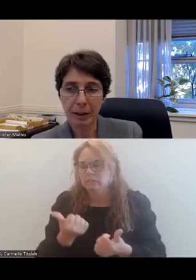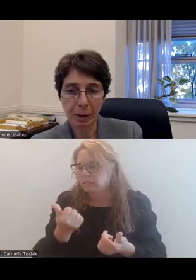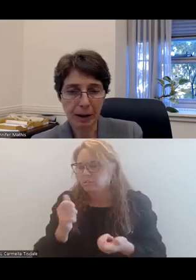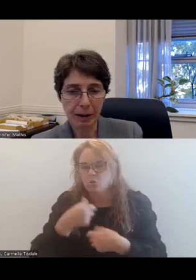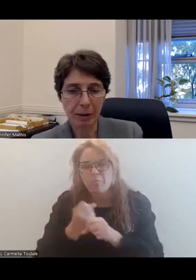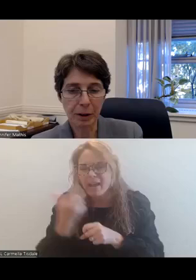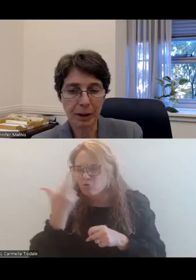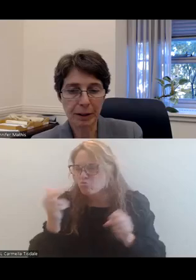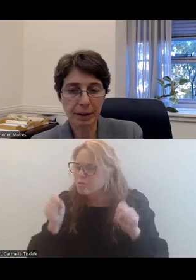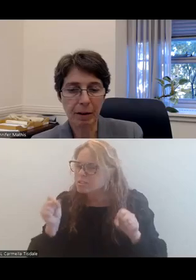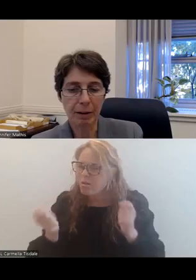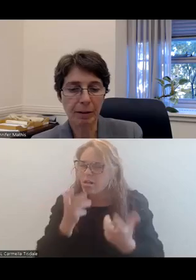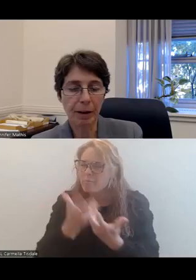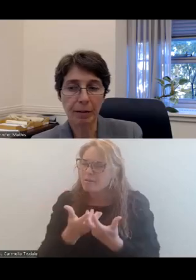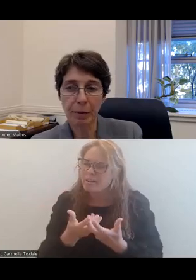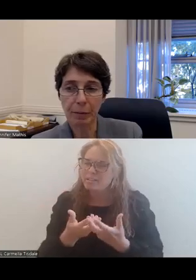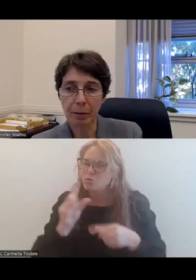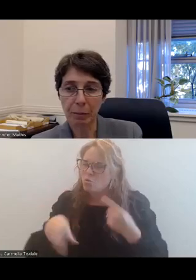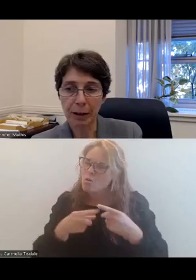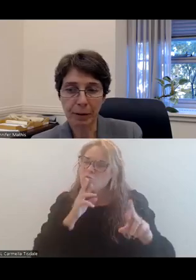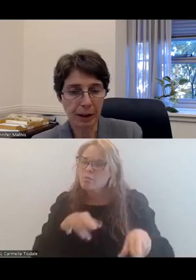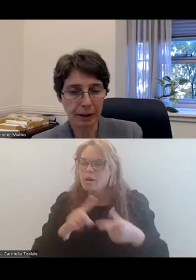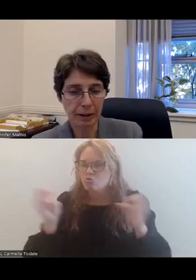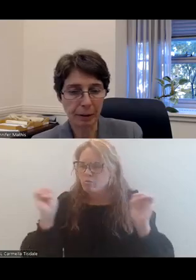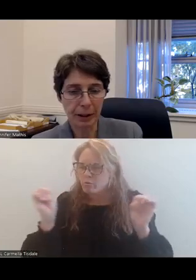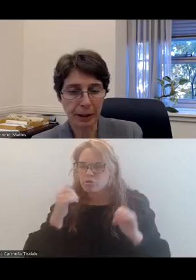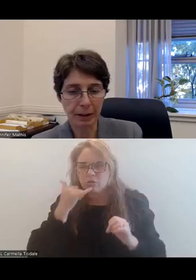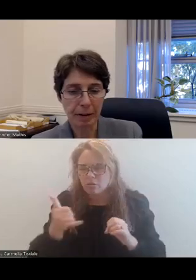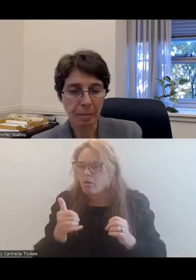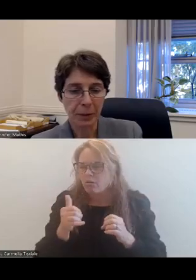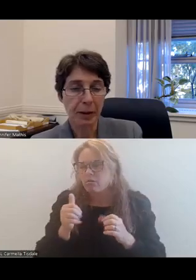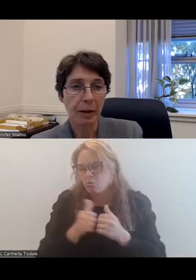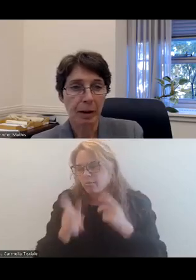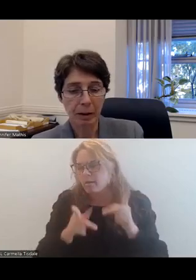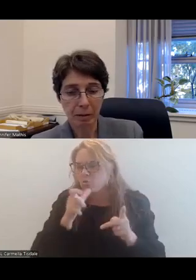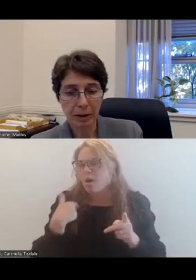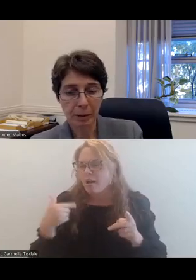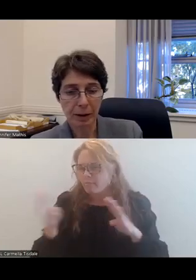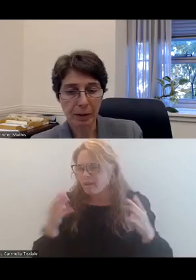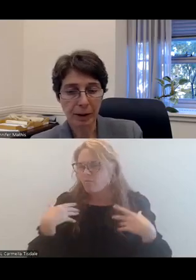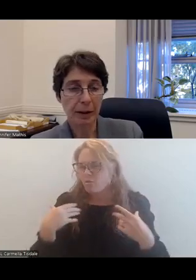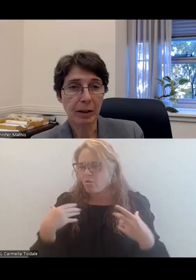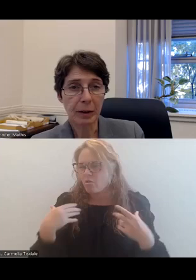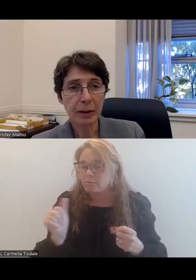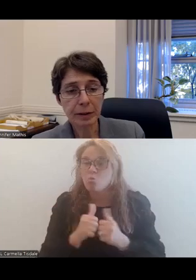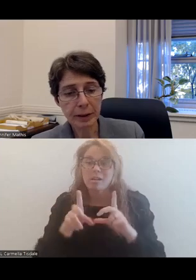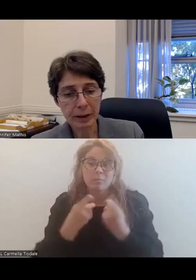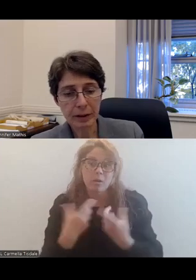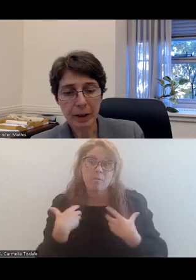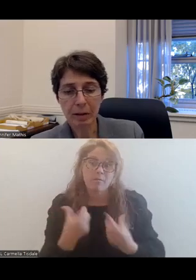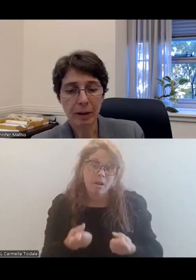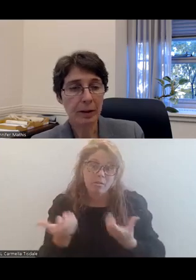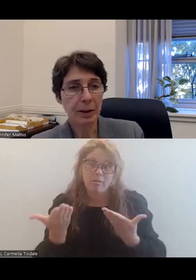in responding to emergency calls involving people with behavioral health disabilities. Along with the Department of health and human